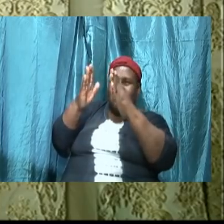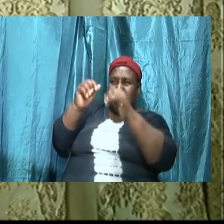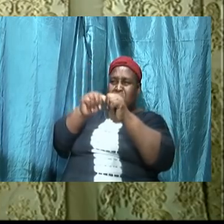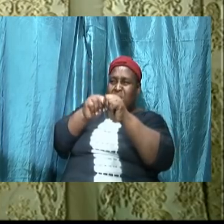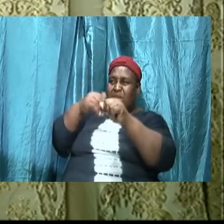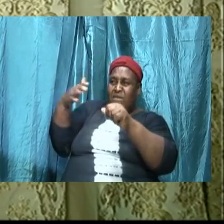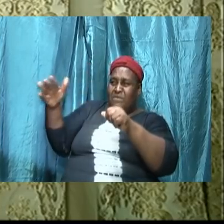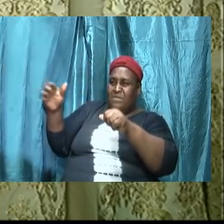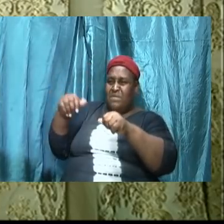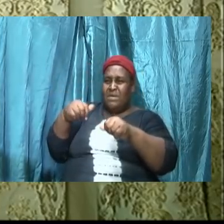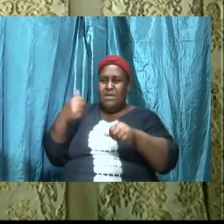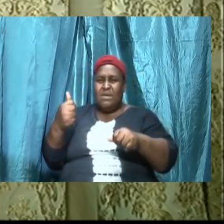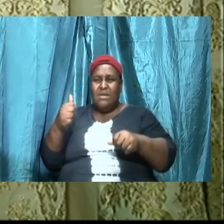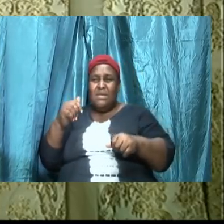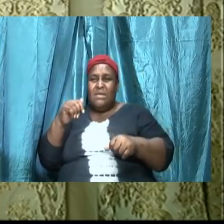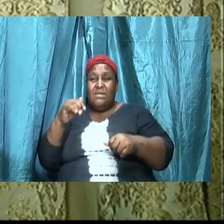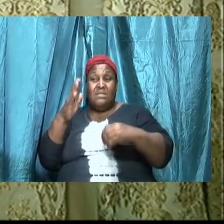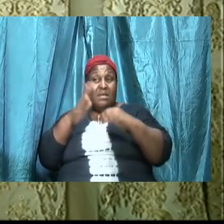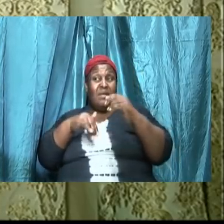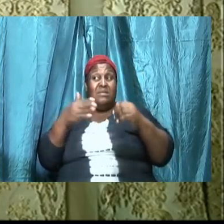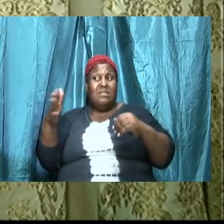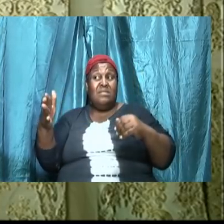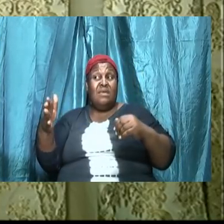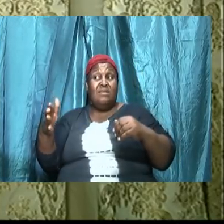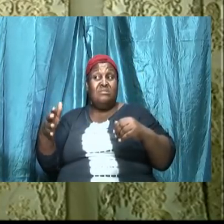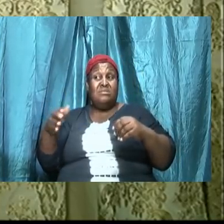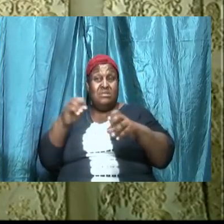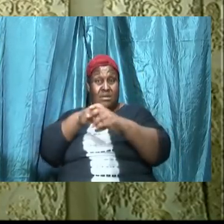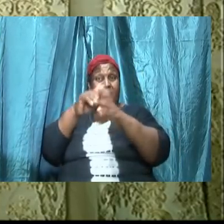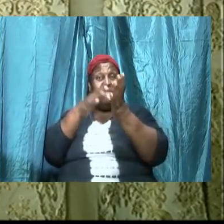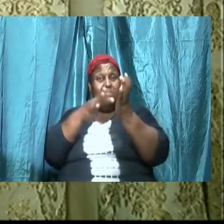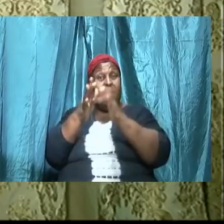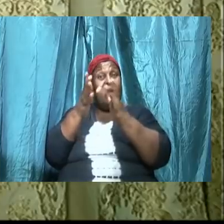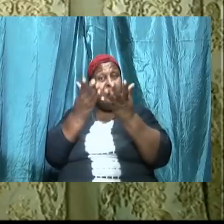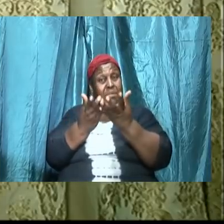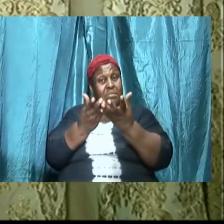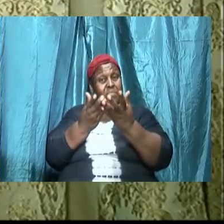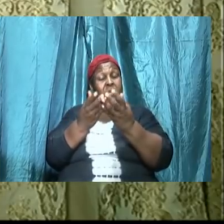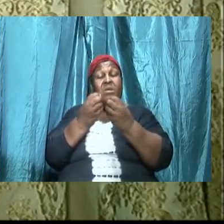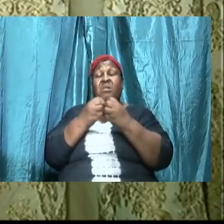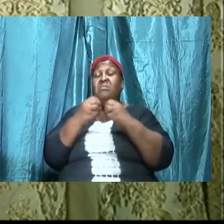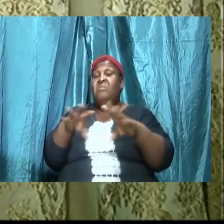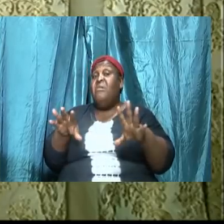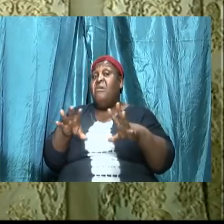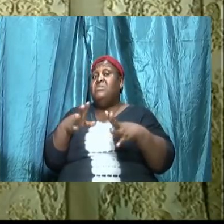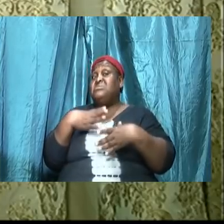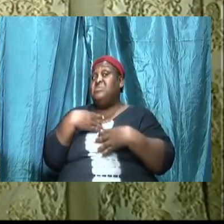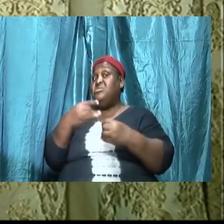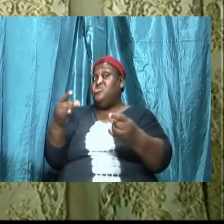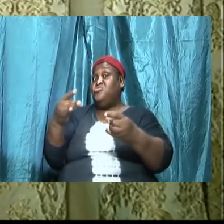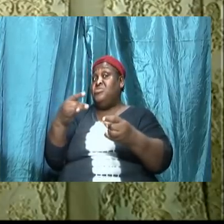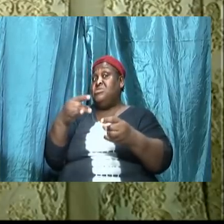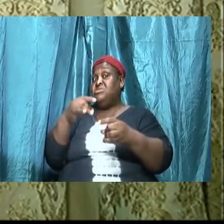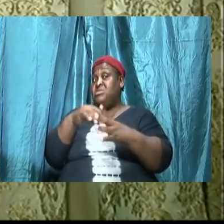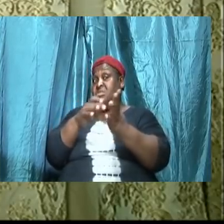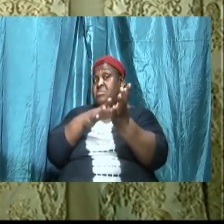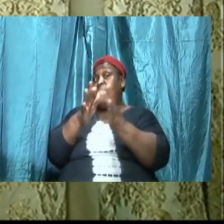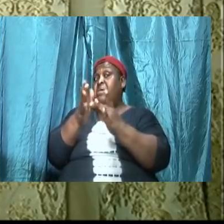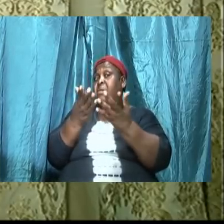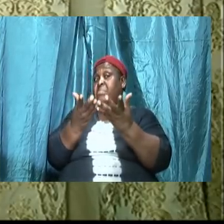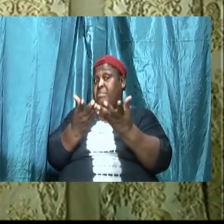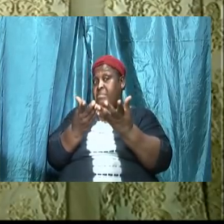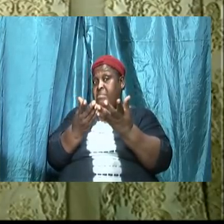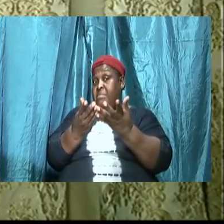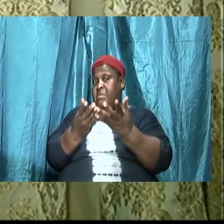than the things that are contained in the world and we have lost interest in the world many of us are in church but we have lost interest in church